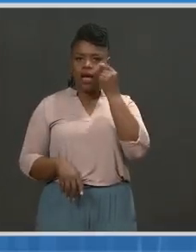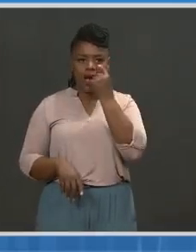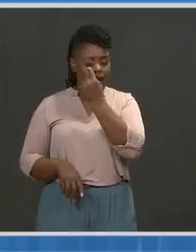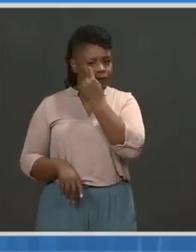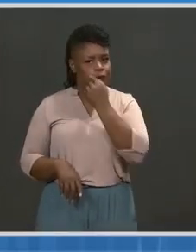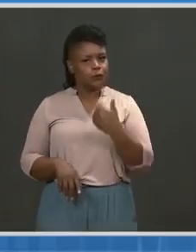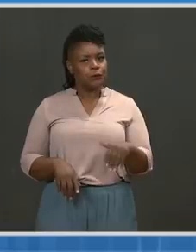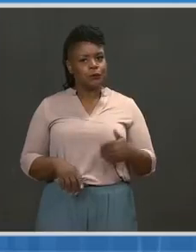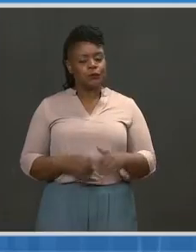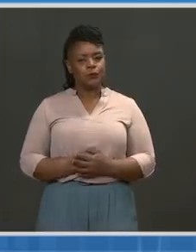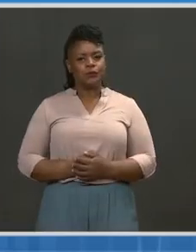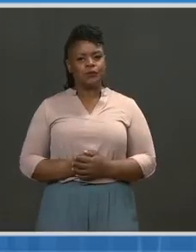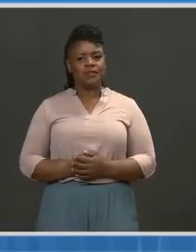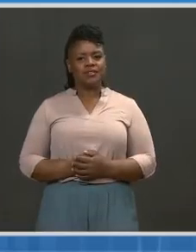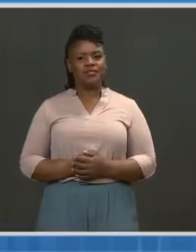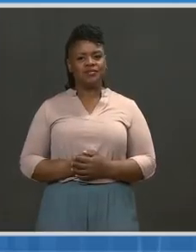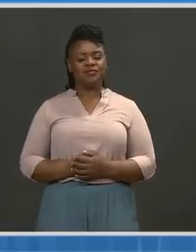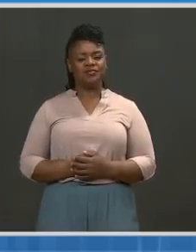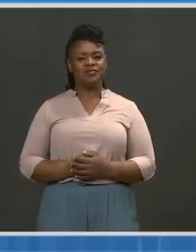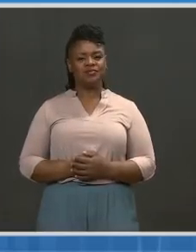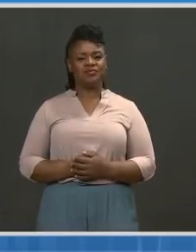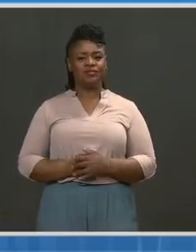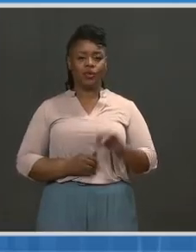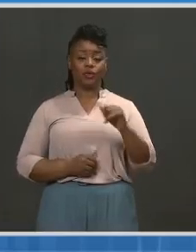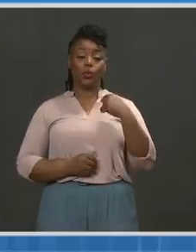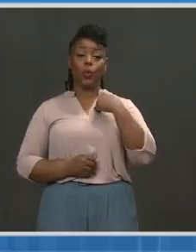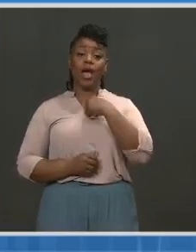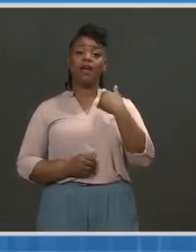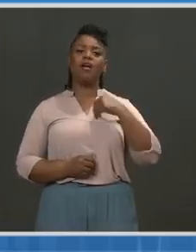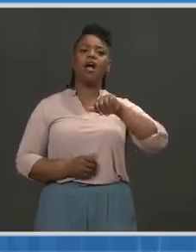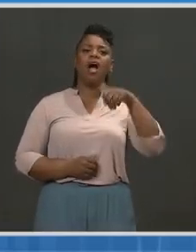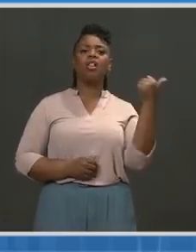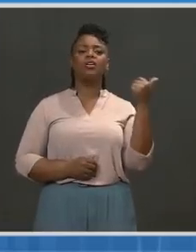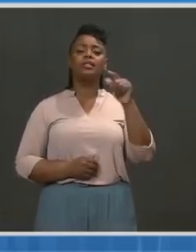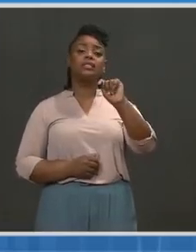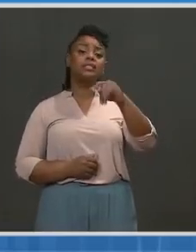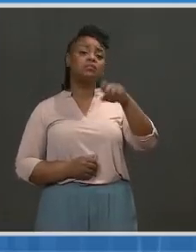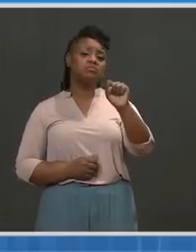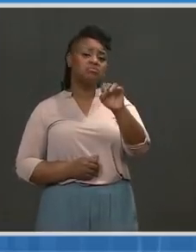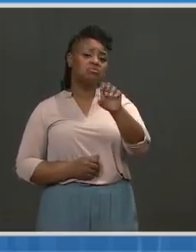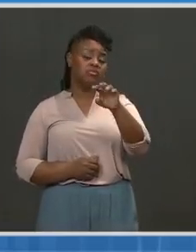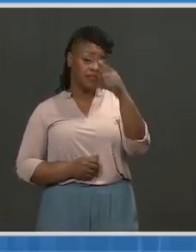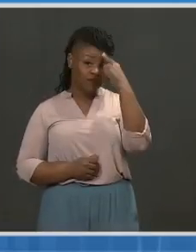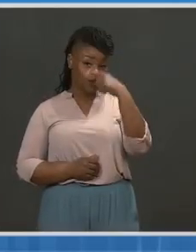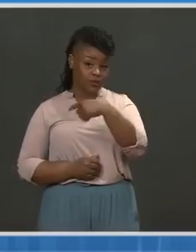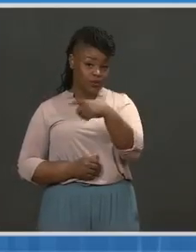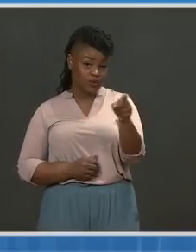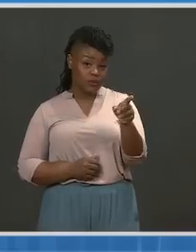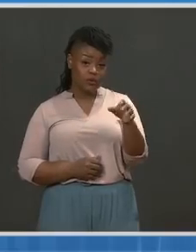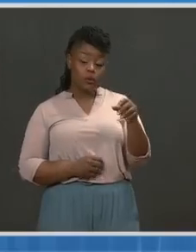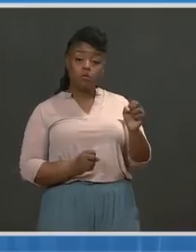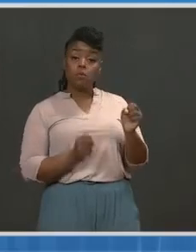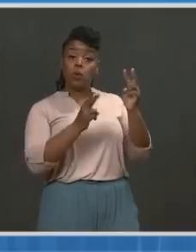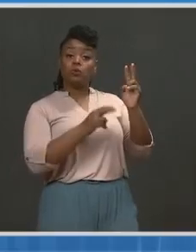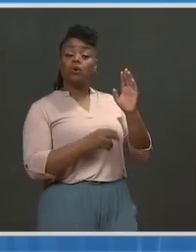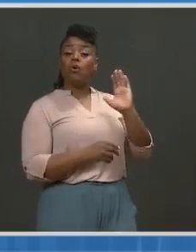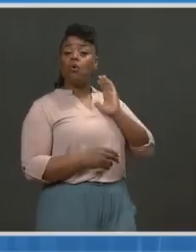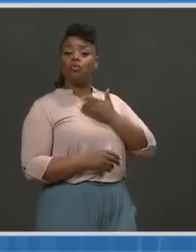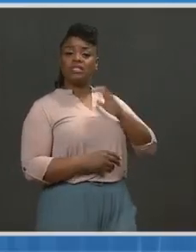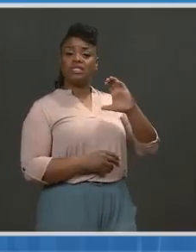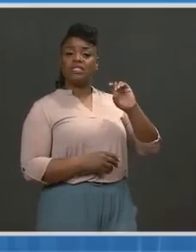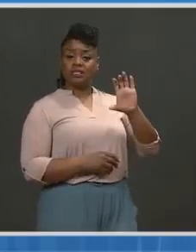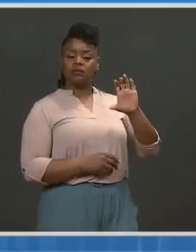We have other tips for improving well-being while staying COVID-19 safe on our CDC